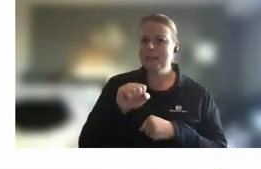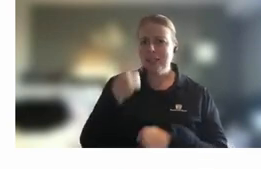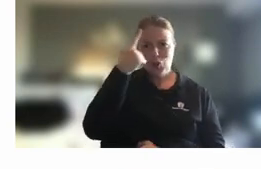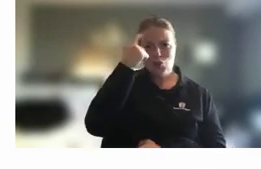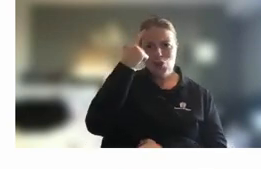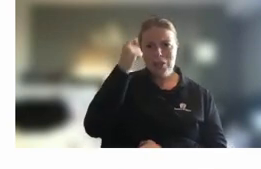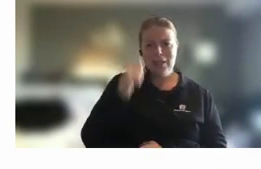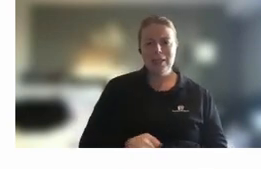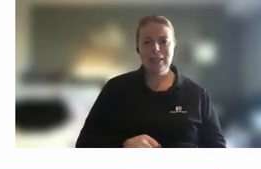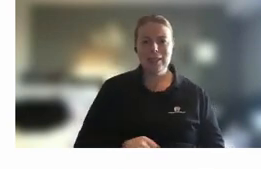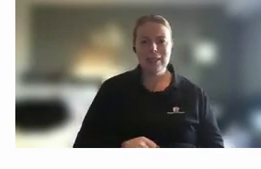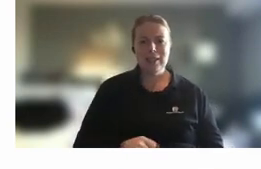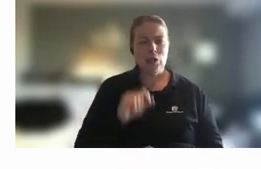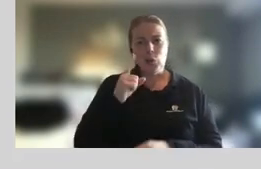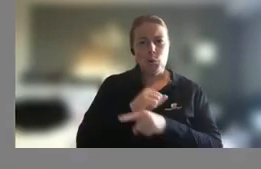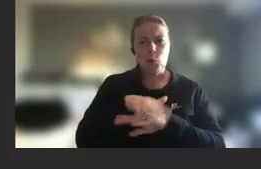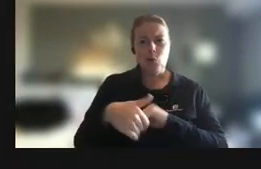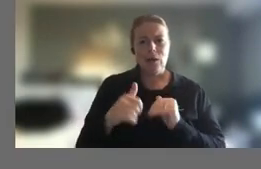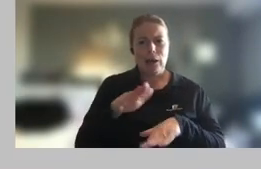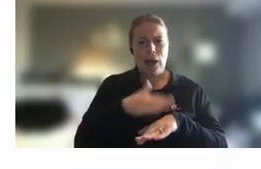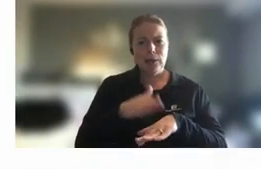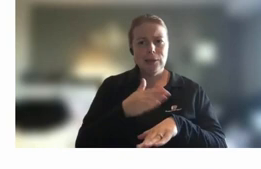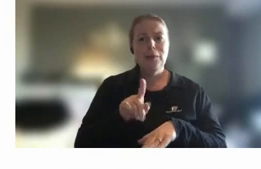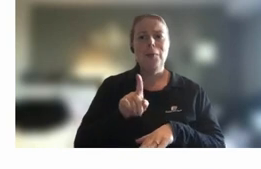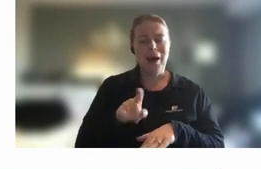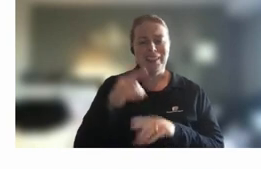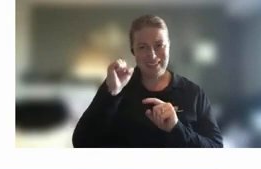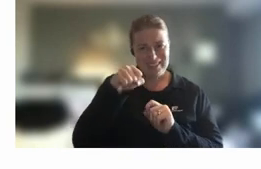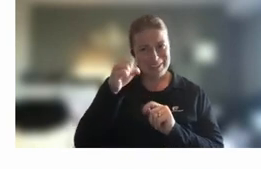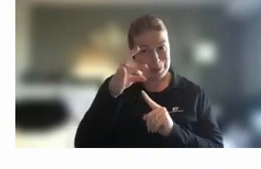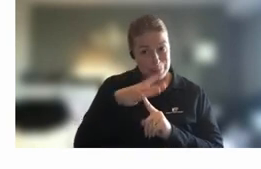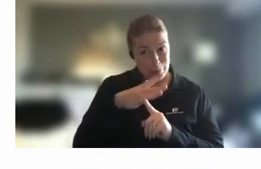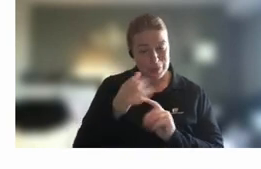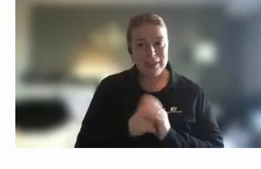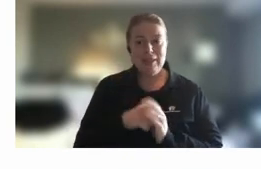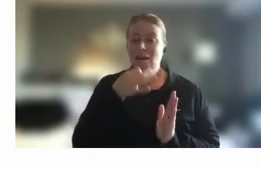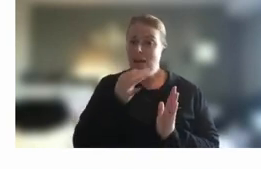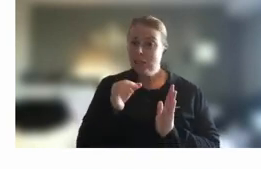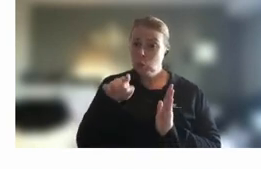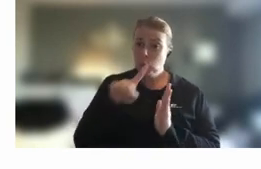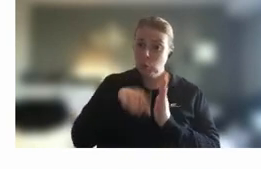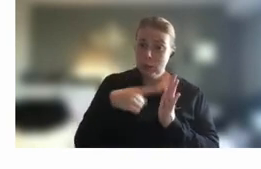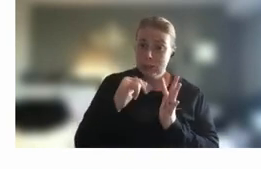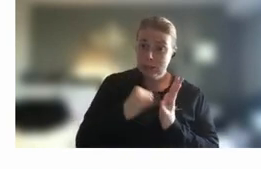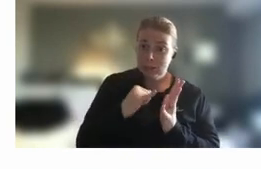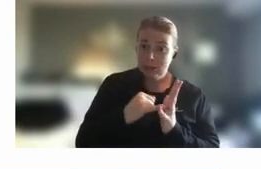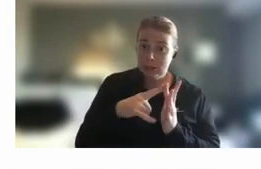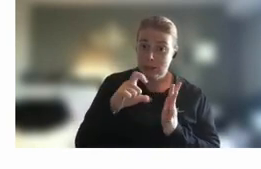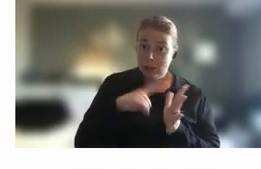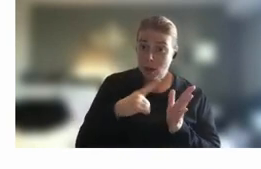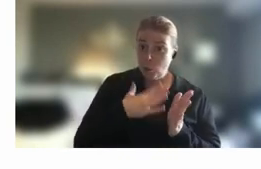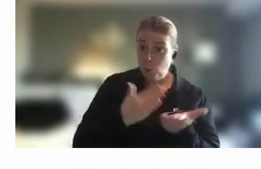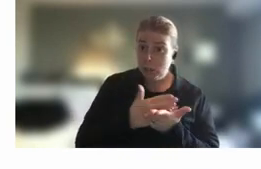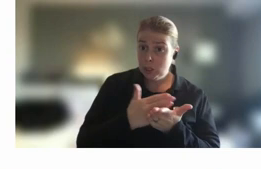uh we won't talk about the cat but certainly very important um Jessica did you want to share something